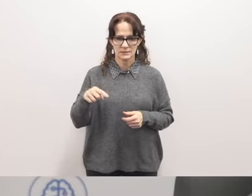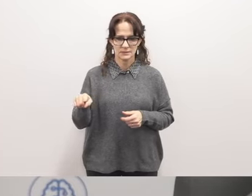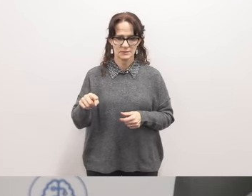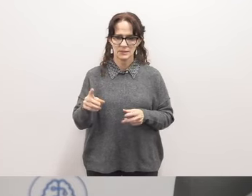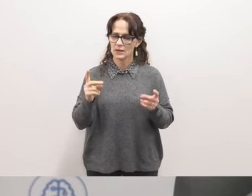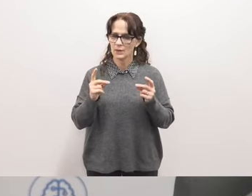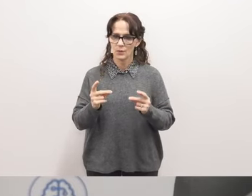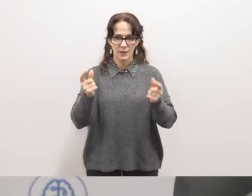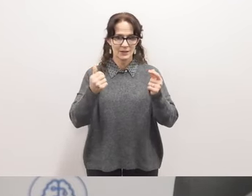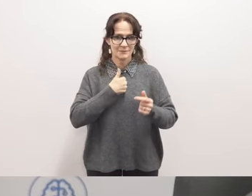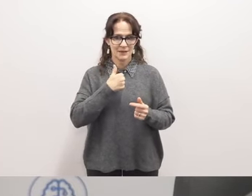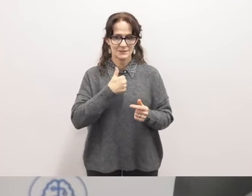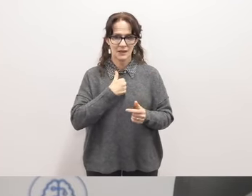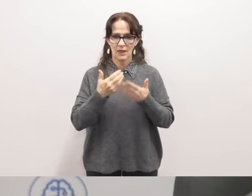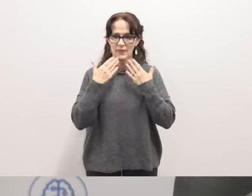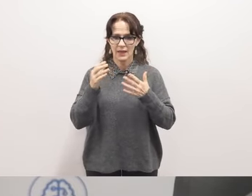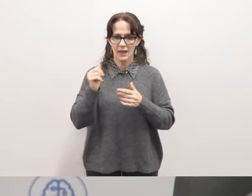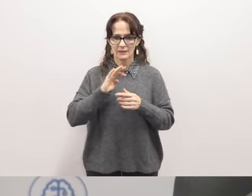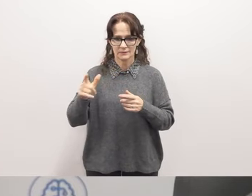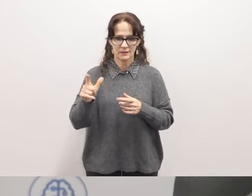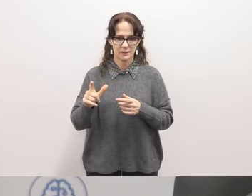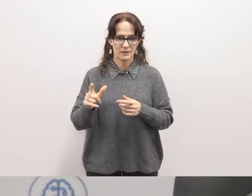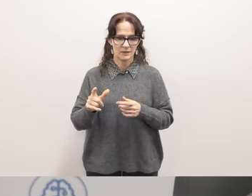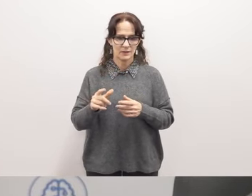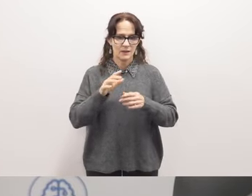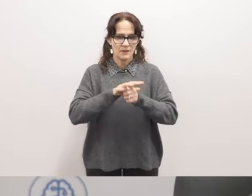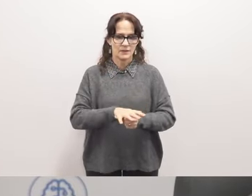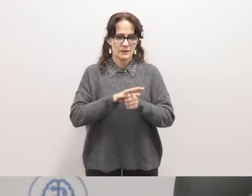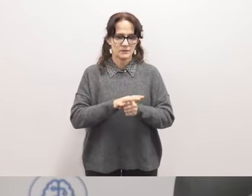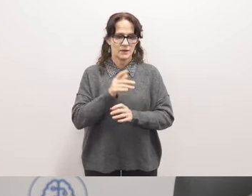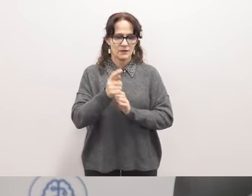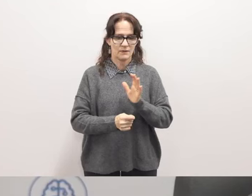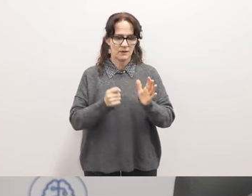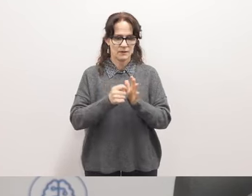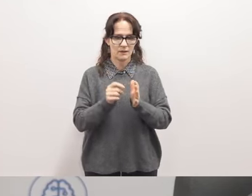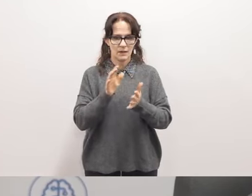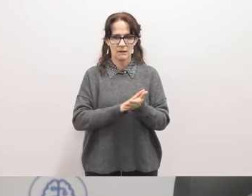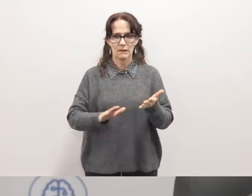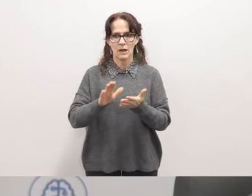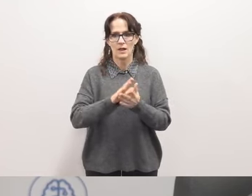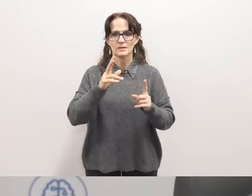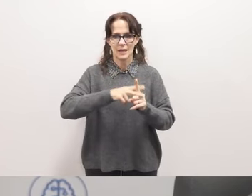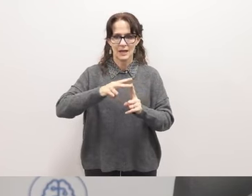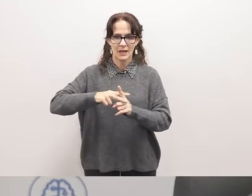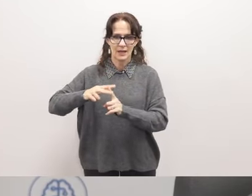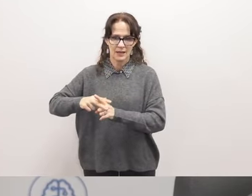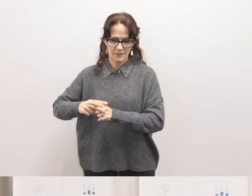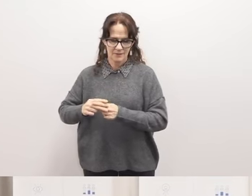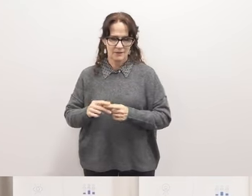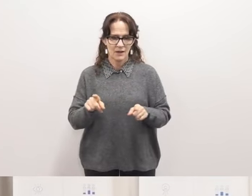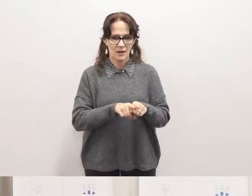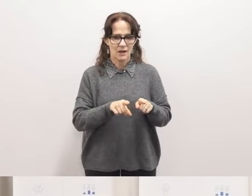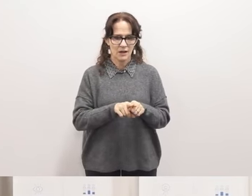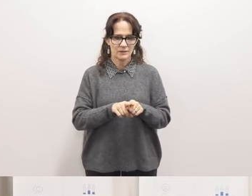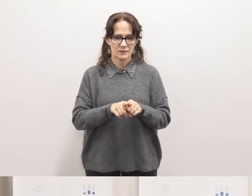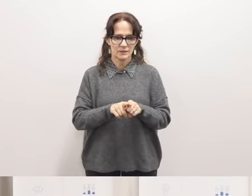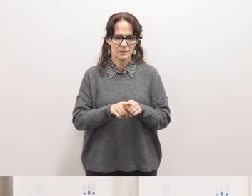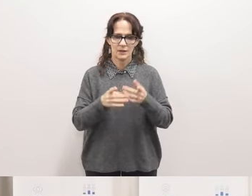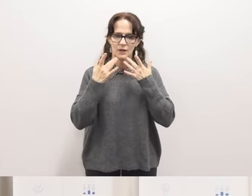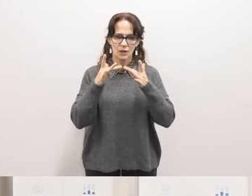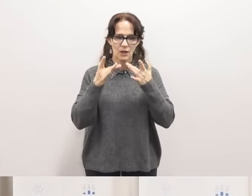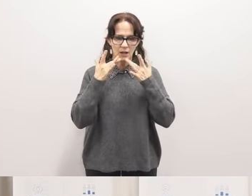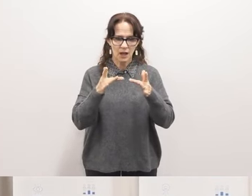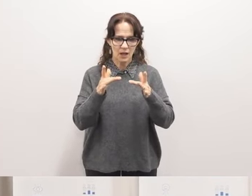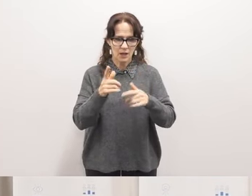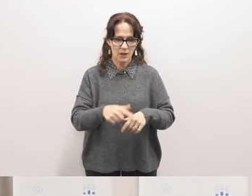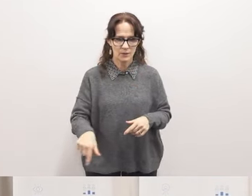thank you axel for reminding us of the stressful time right now around college applications so i will also extend my well wishes to